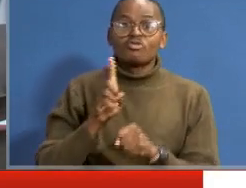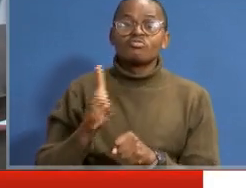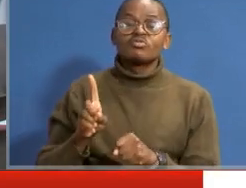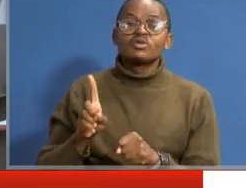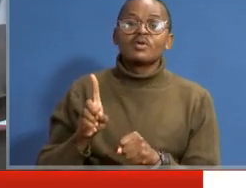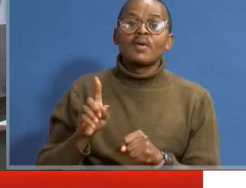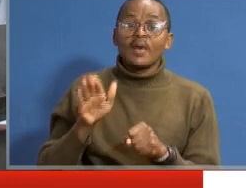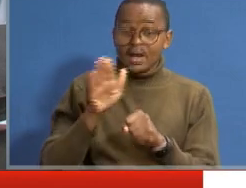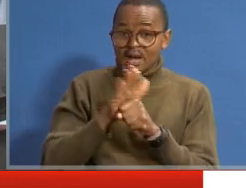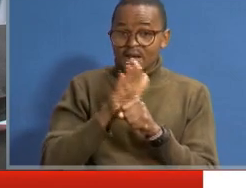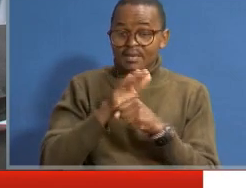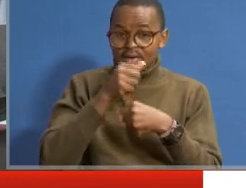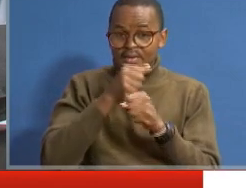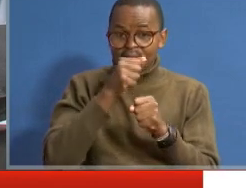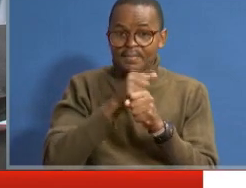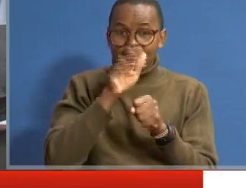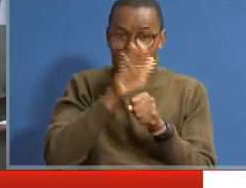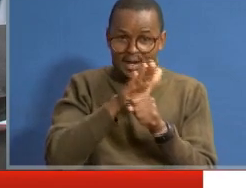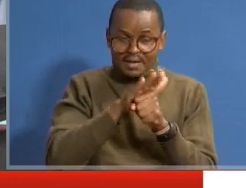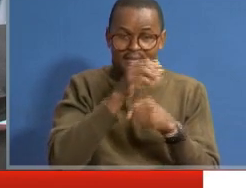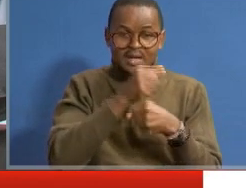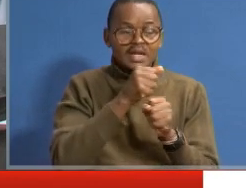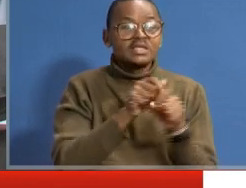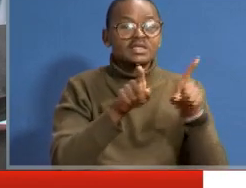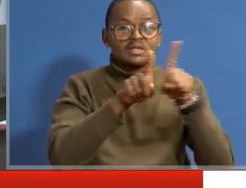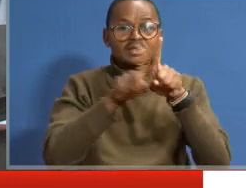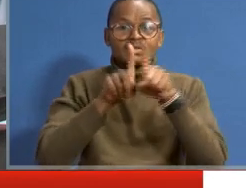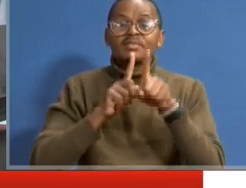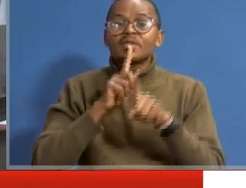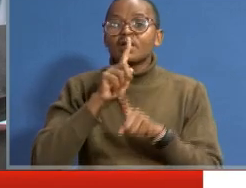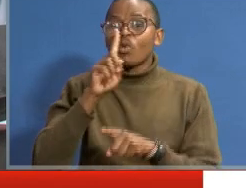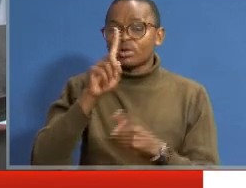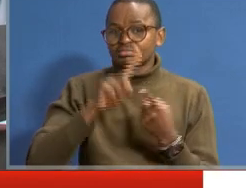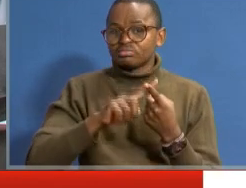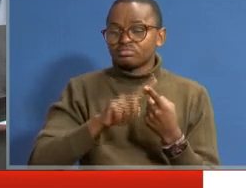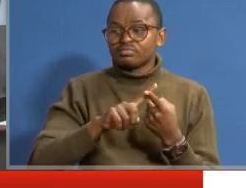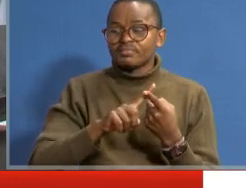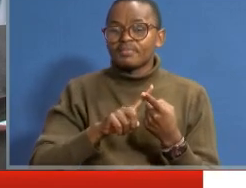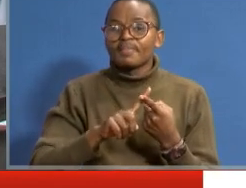much can be done, and much has been done. Let me tell you one.